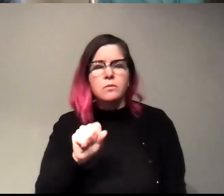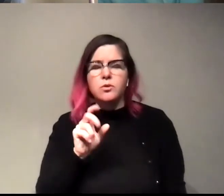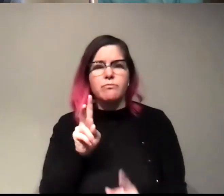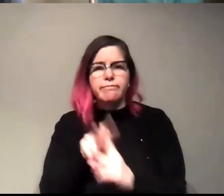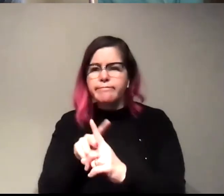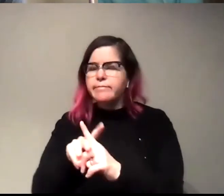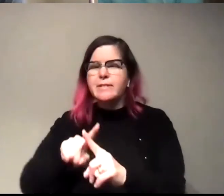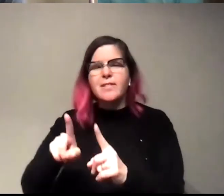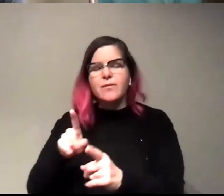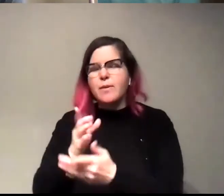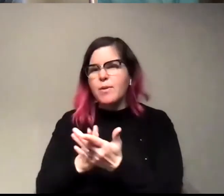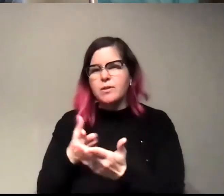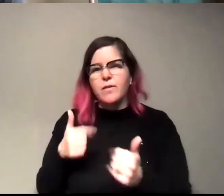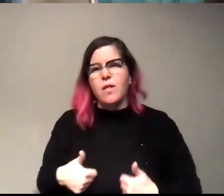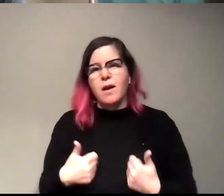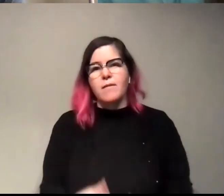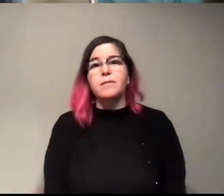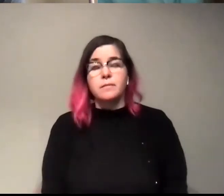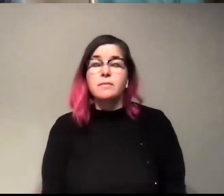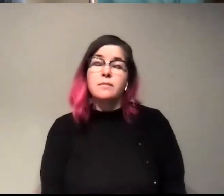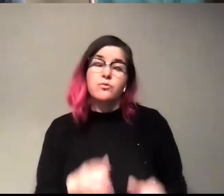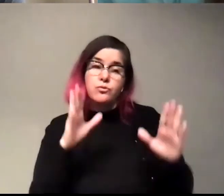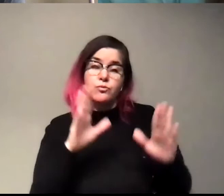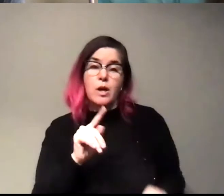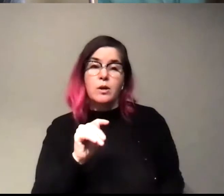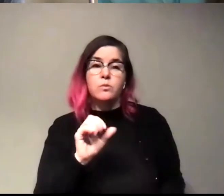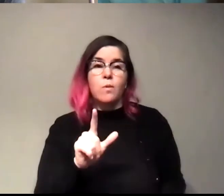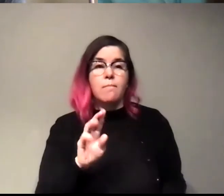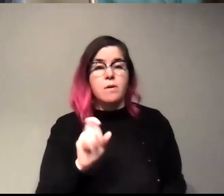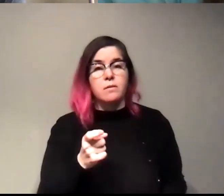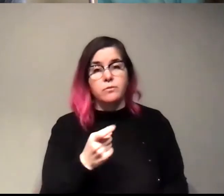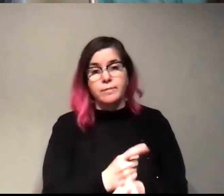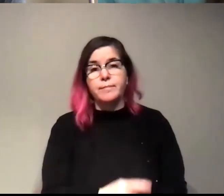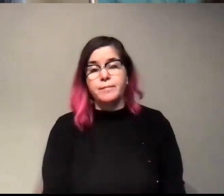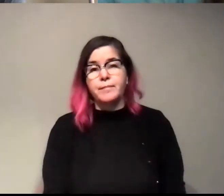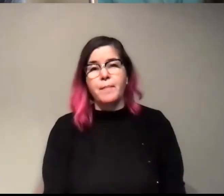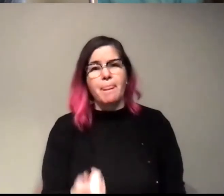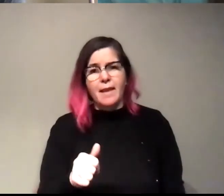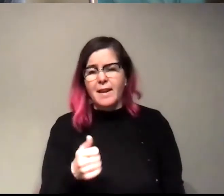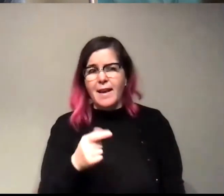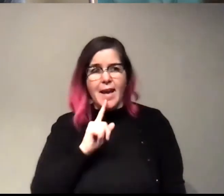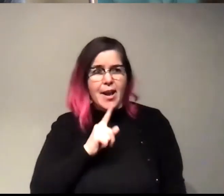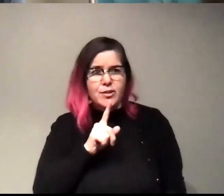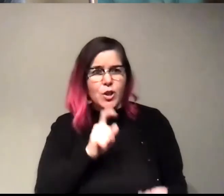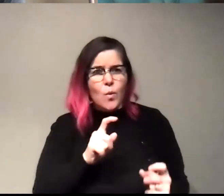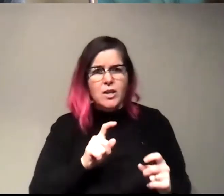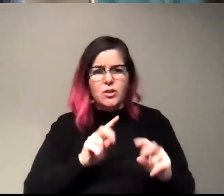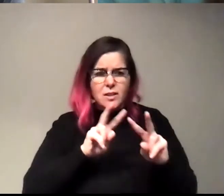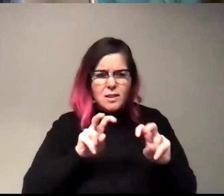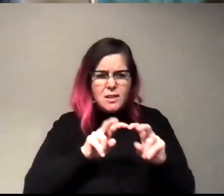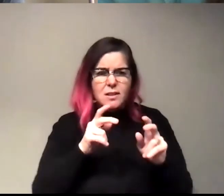life. Yeah, it's a great toolbox for approach, like answering questions and troubleshooting and